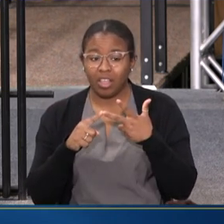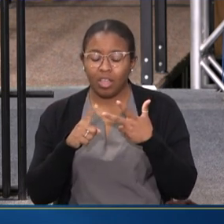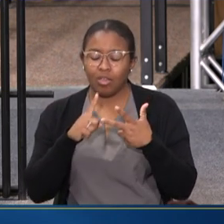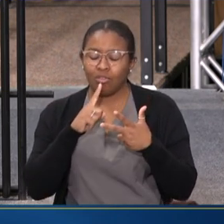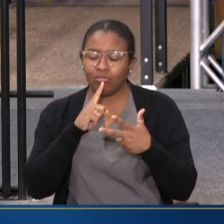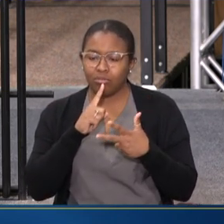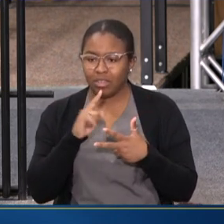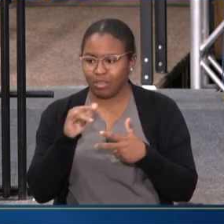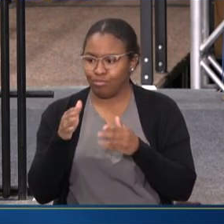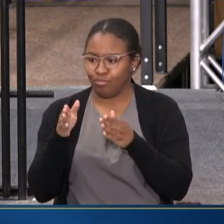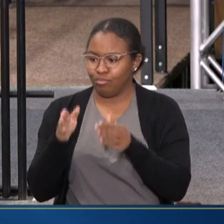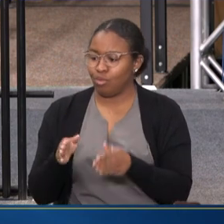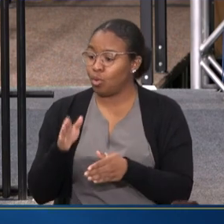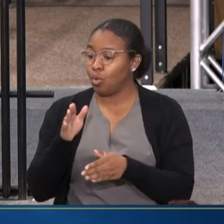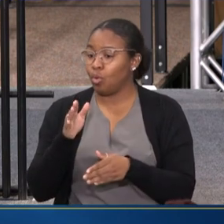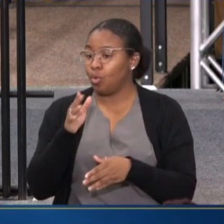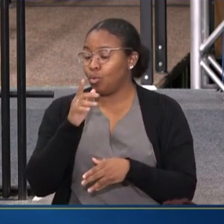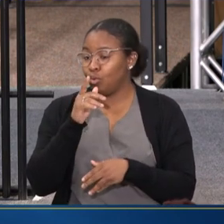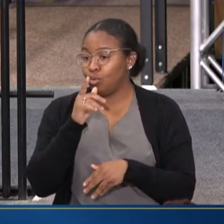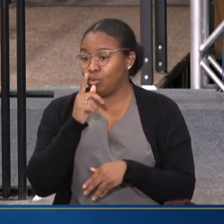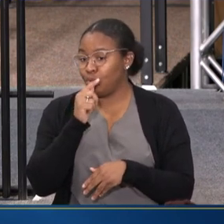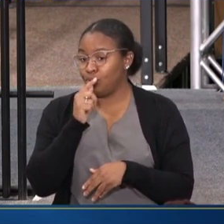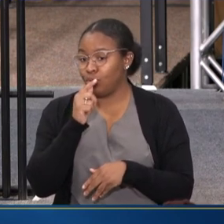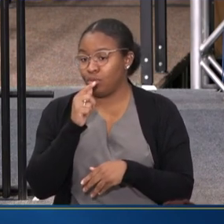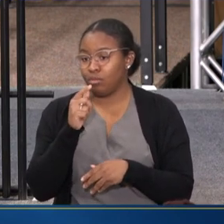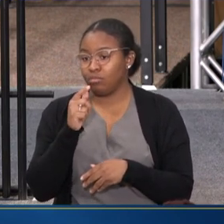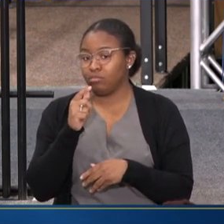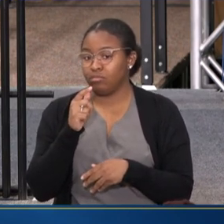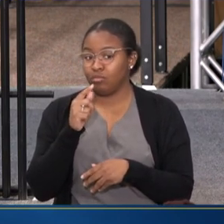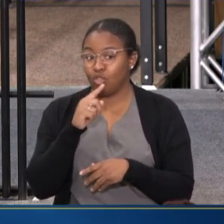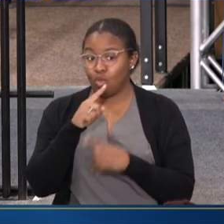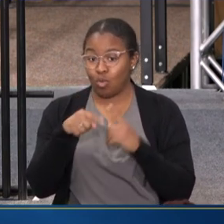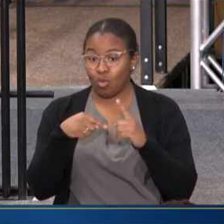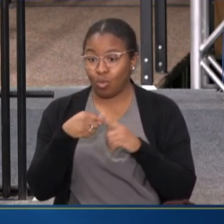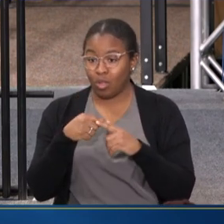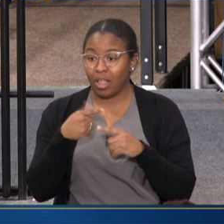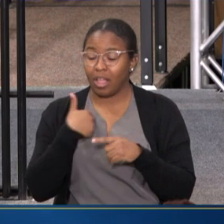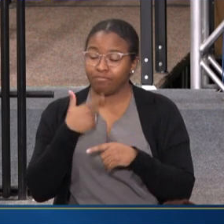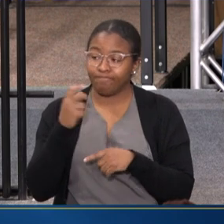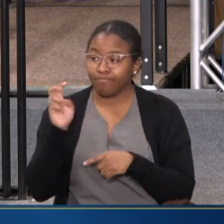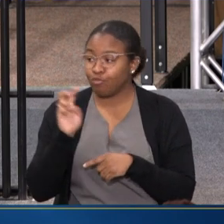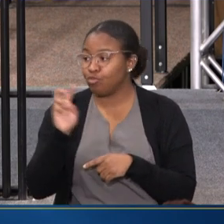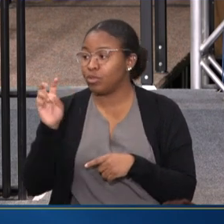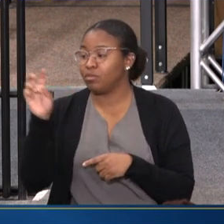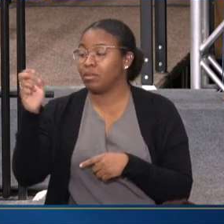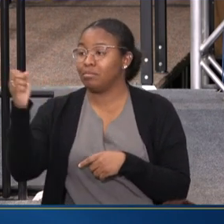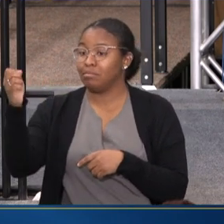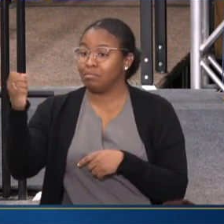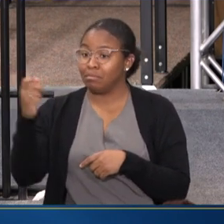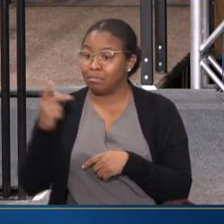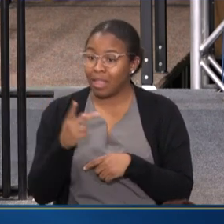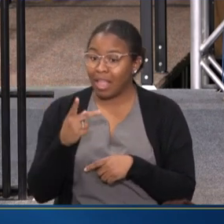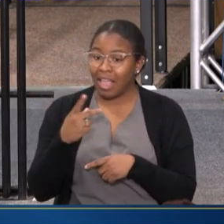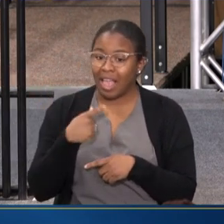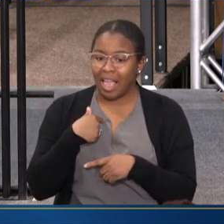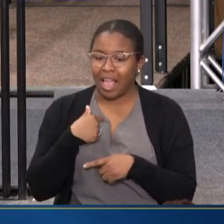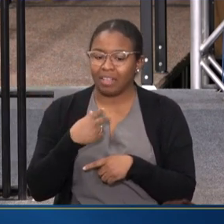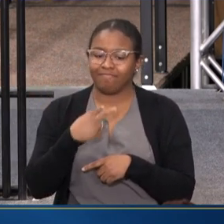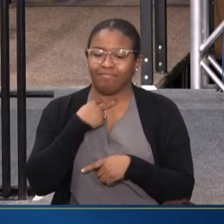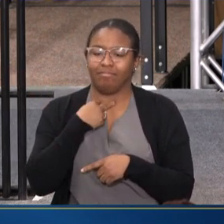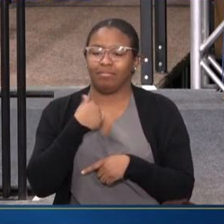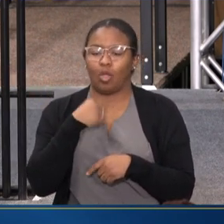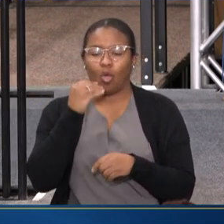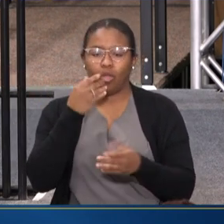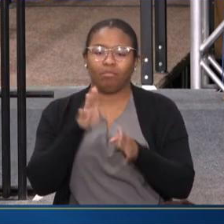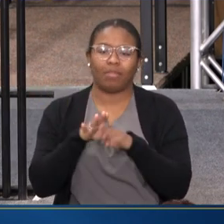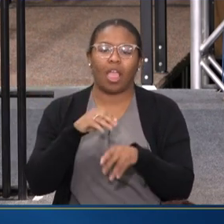FRIEND WHO WHEN I WAS COMING BACK FROM TRAVEL I HAD LOCKED MYSELF OUT OF MY HOUSE.